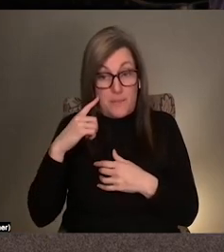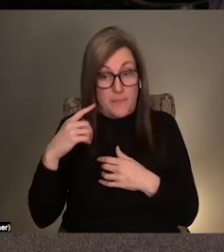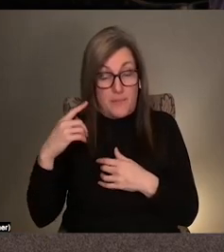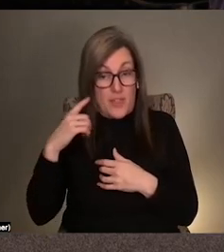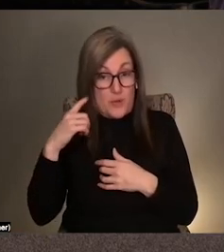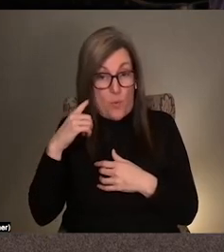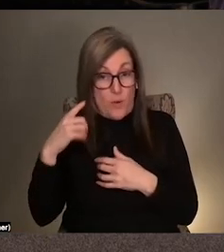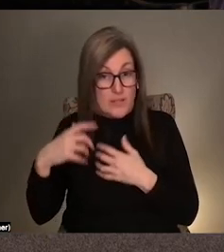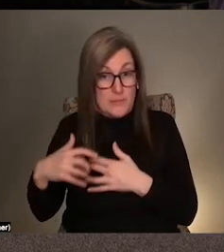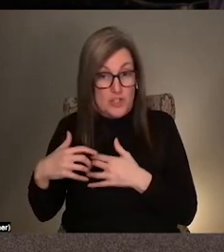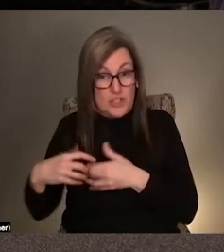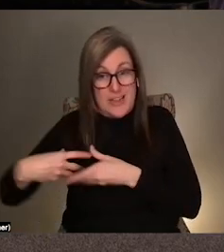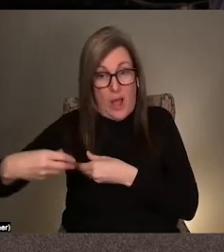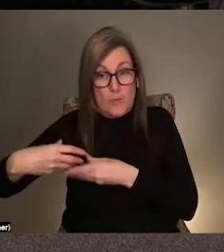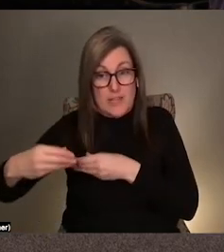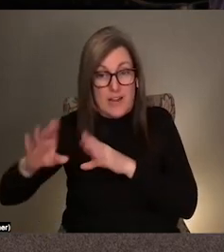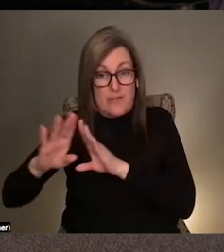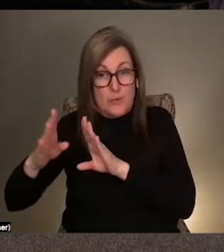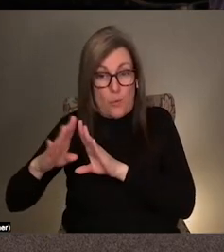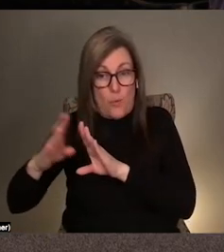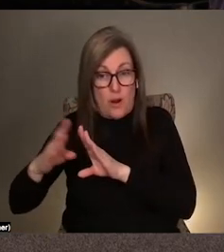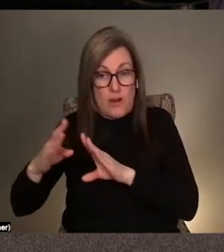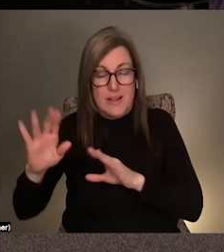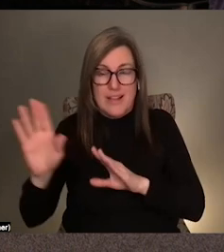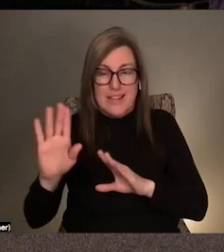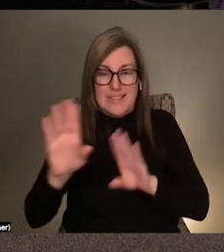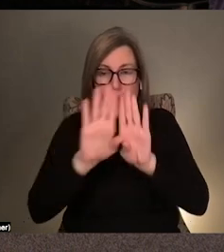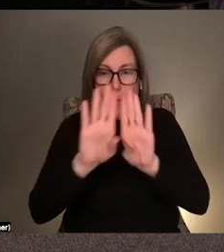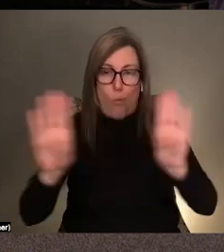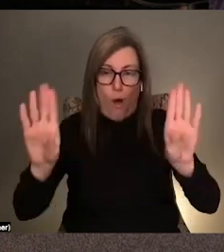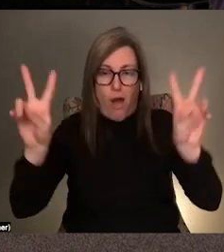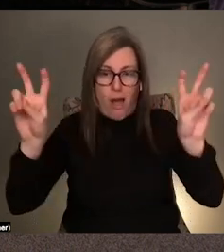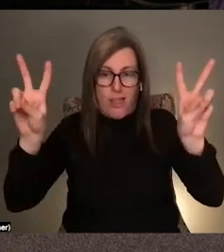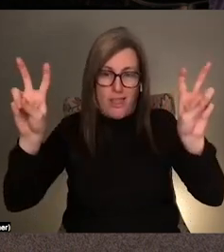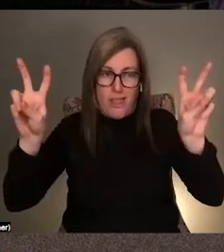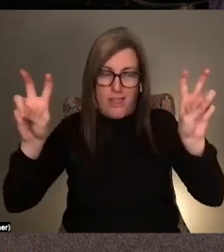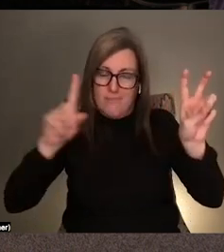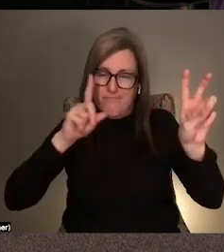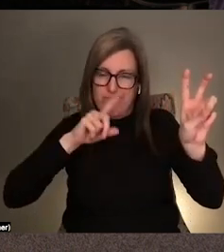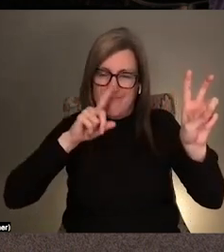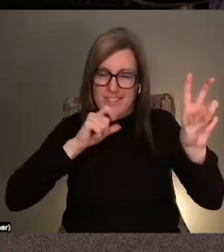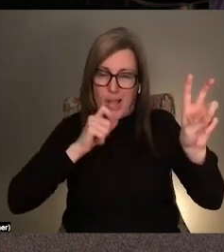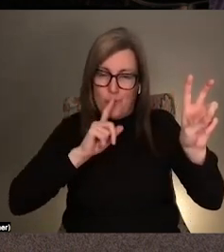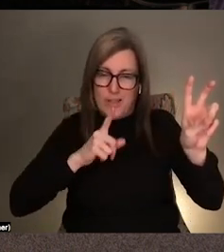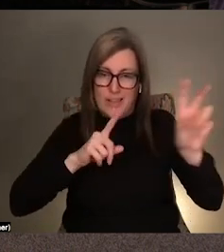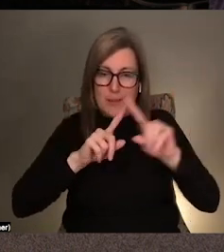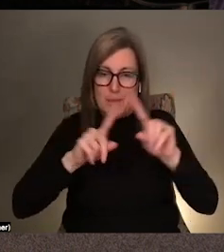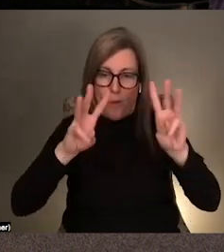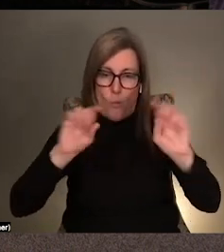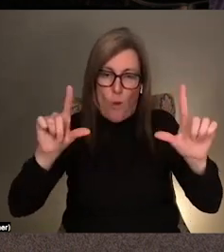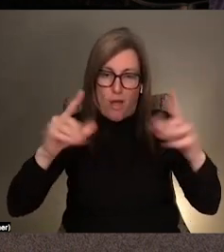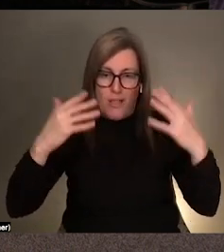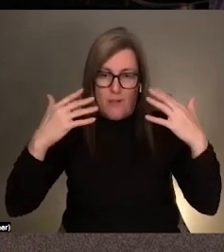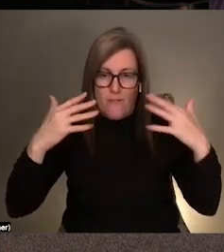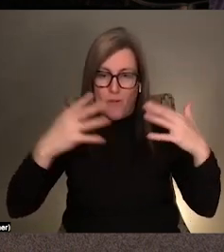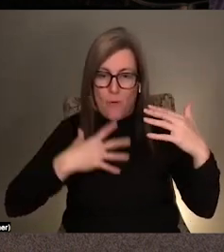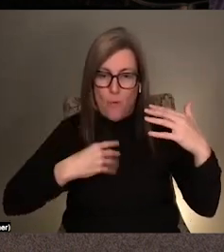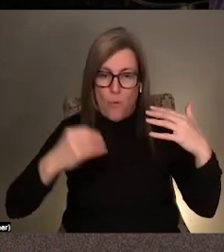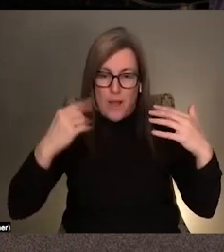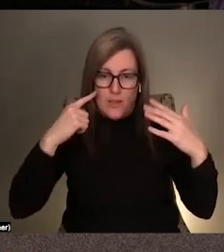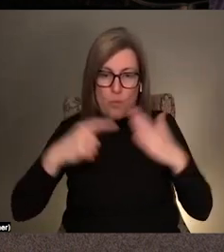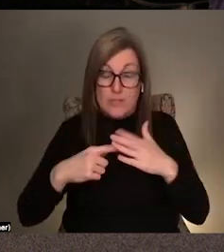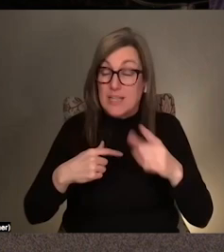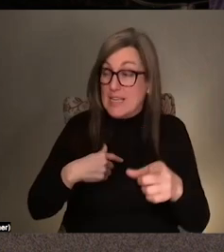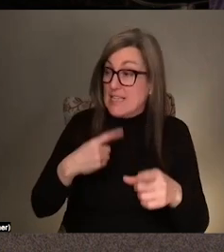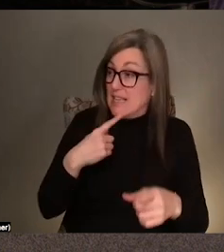um, it produces this kind of like wall of white noise. Um, that since it's been installed, I've started noticing it